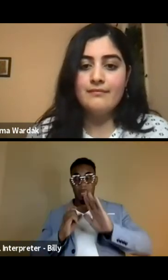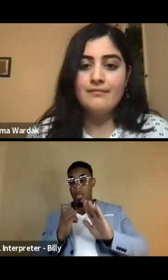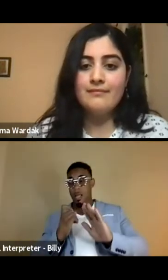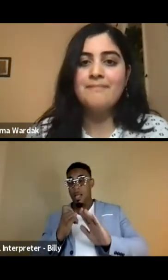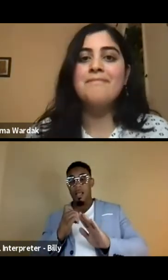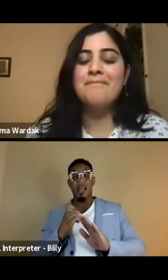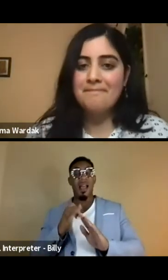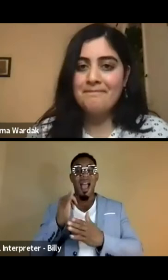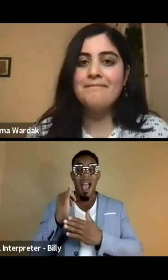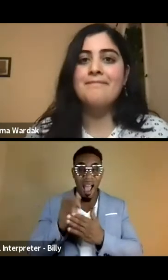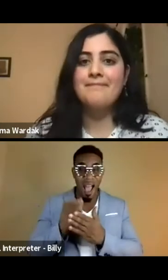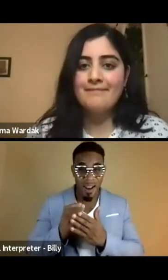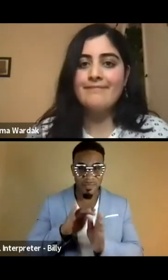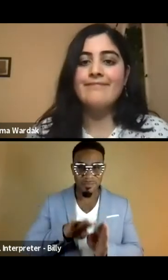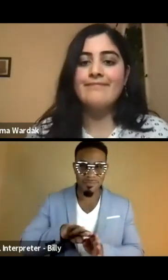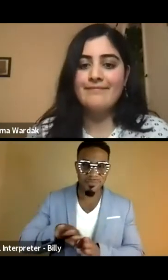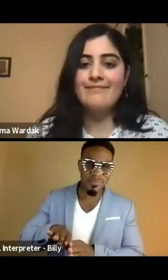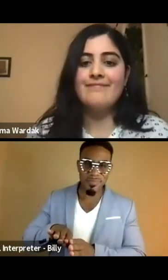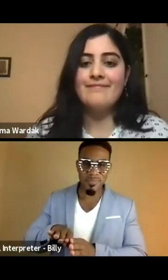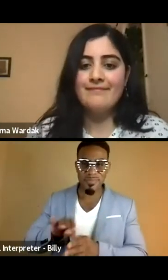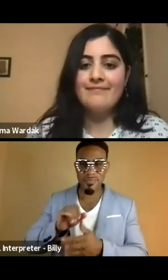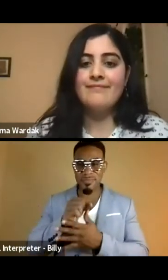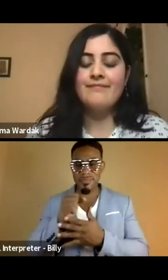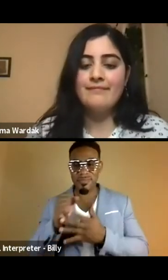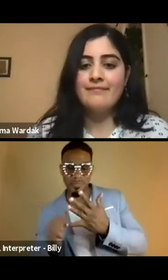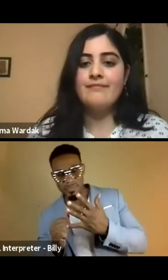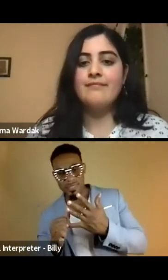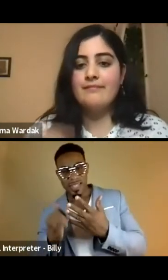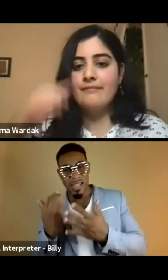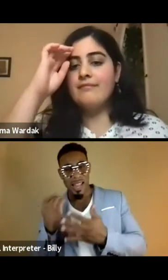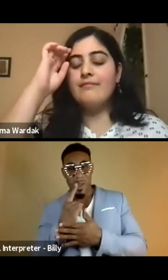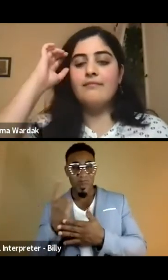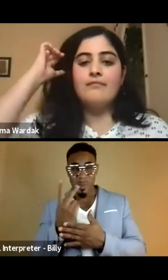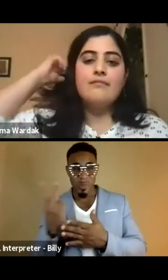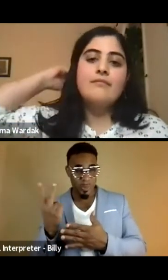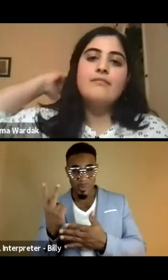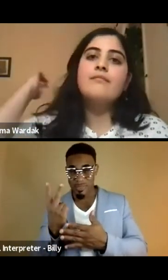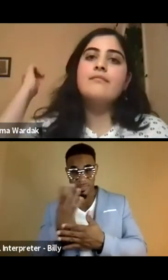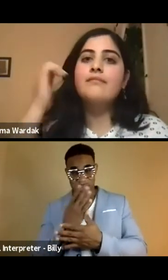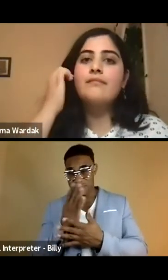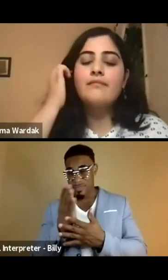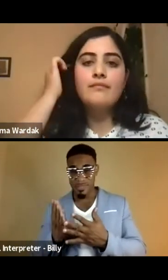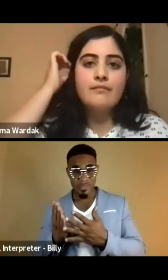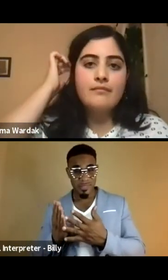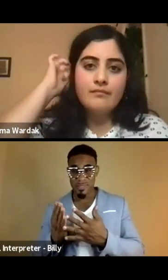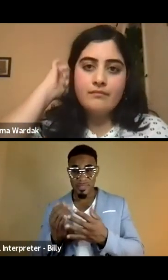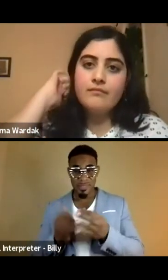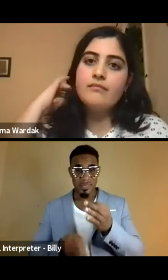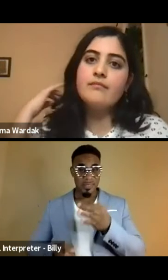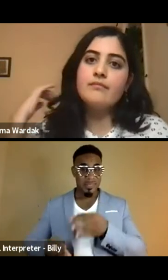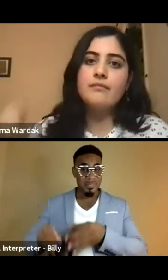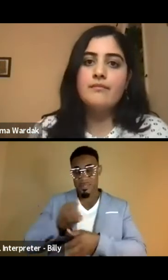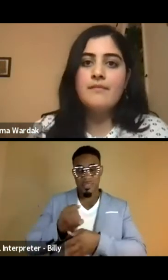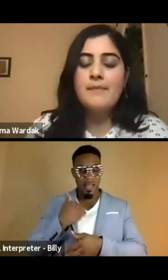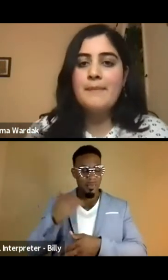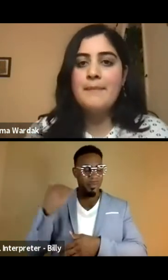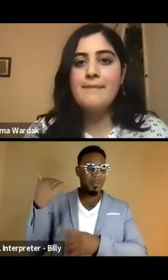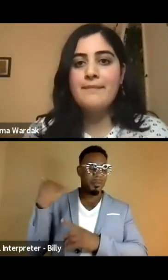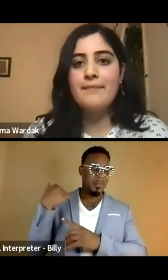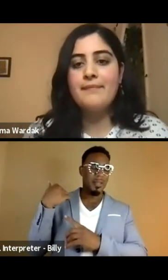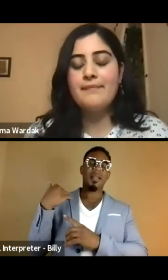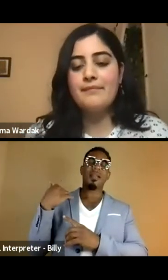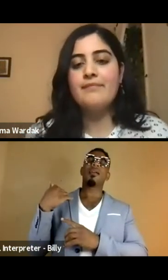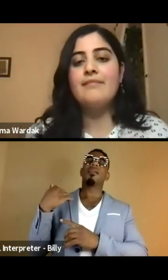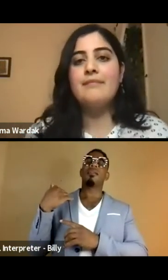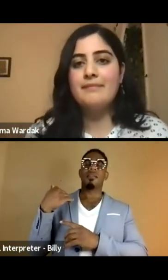pushed aside. And it's only, I want to say in like the last week or two that, um, I was kind of reminded of the value of